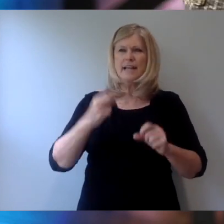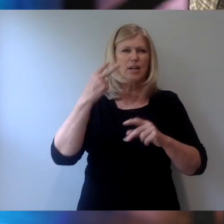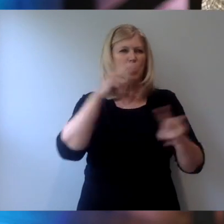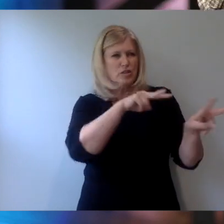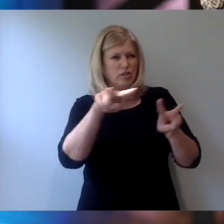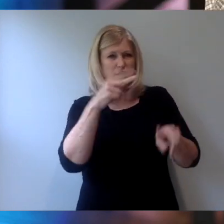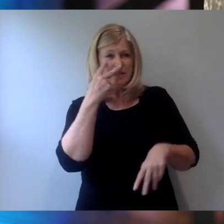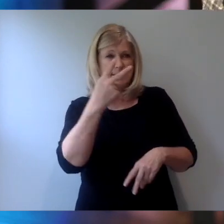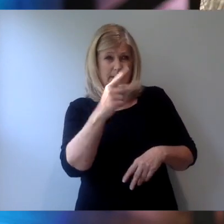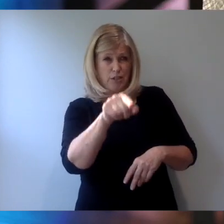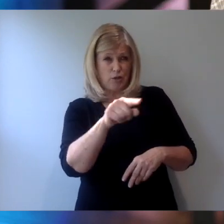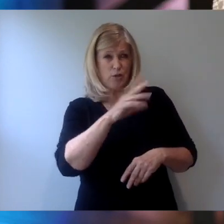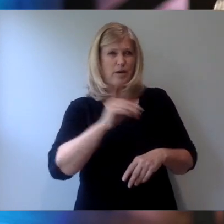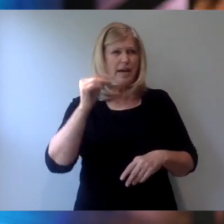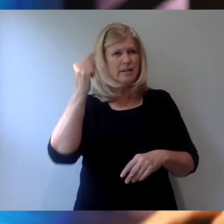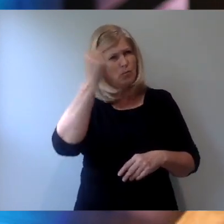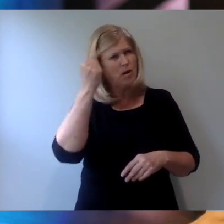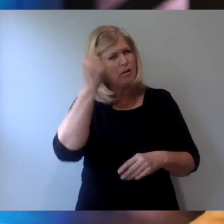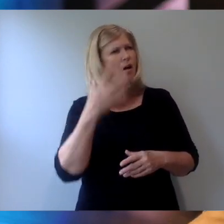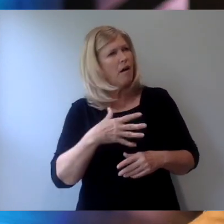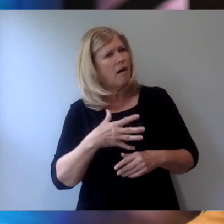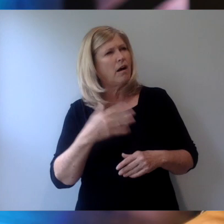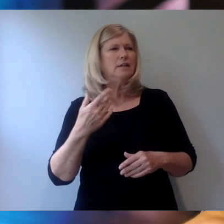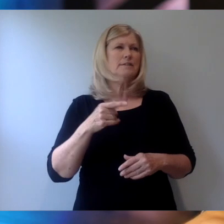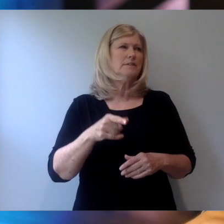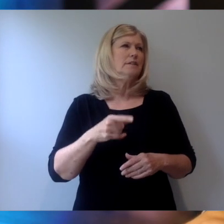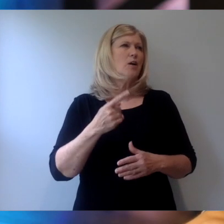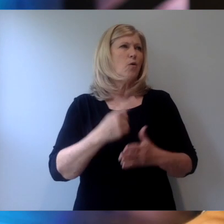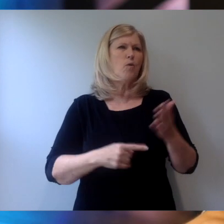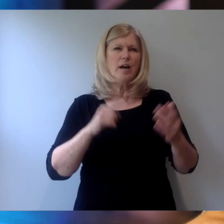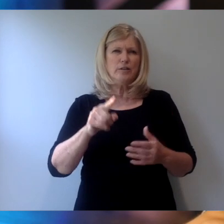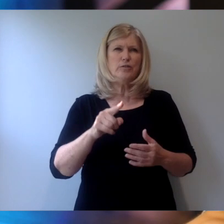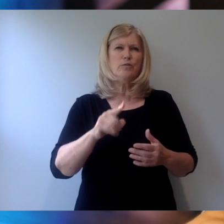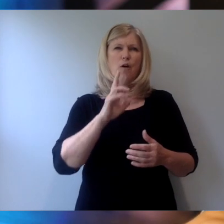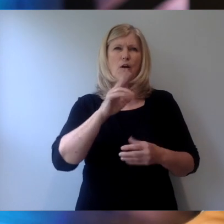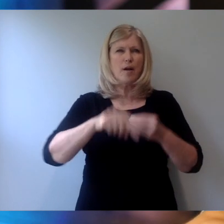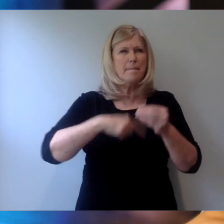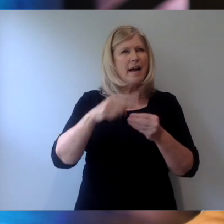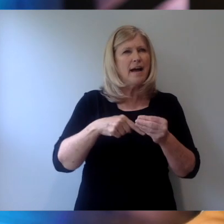evangelism is in view through this kind of lifestyle. That's not the only thing going on.